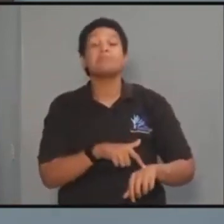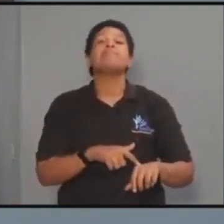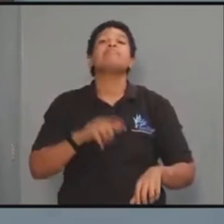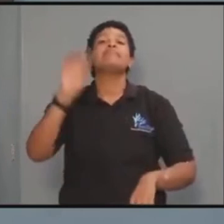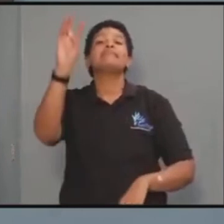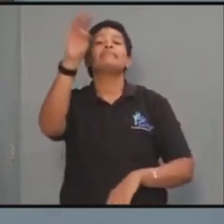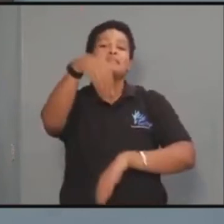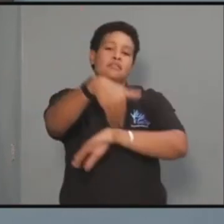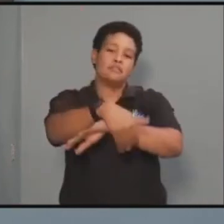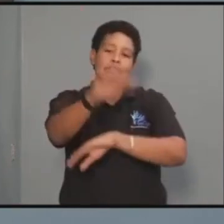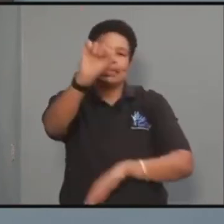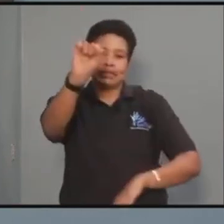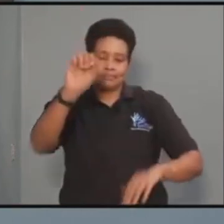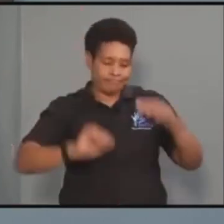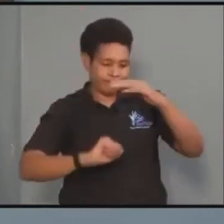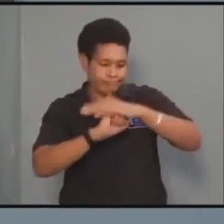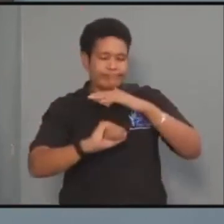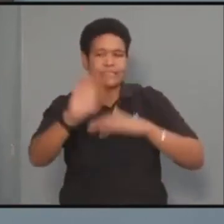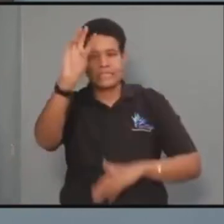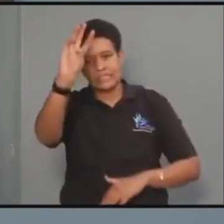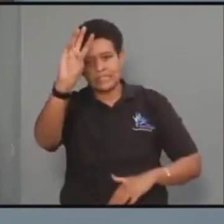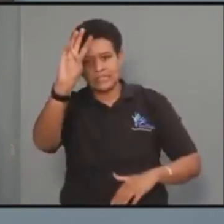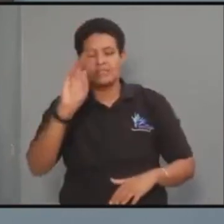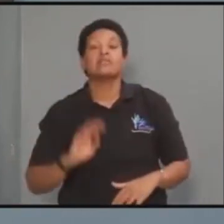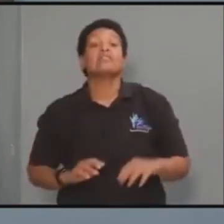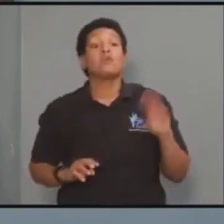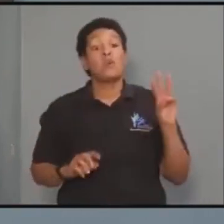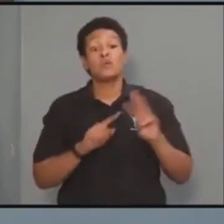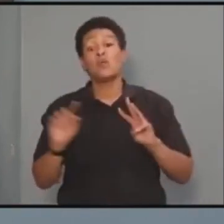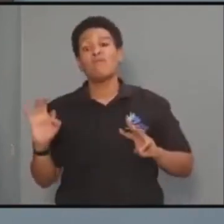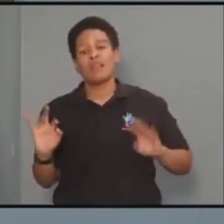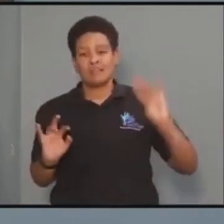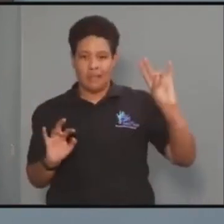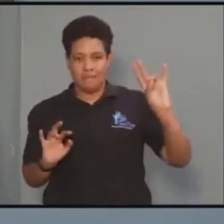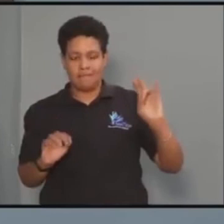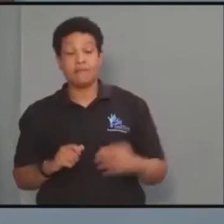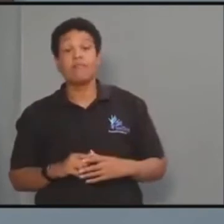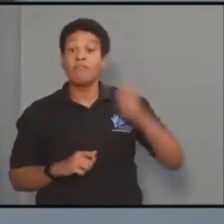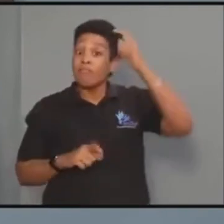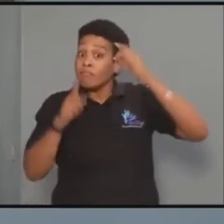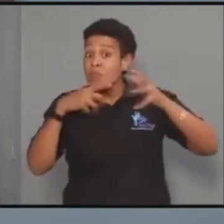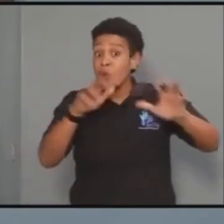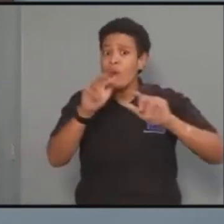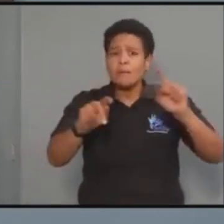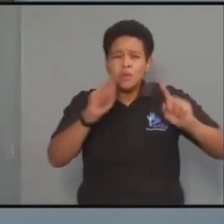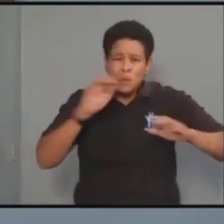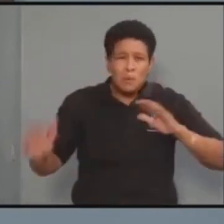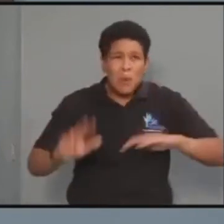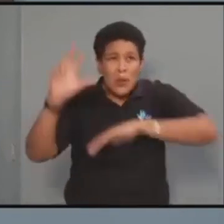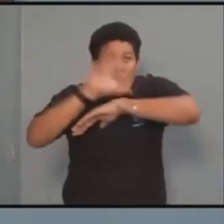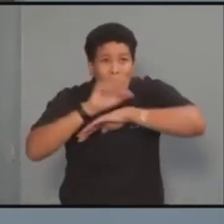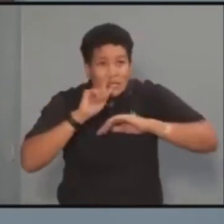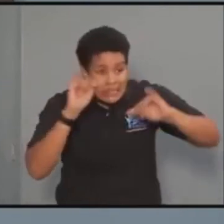6 p.m. on Saturdays. To allow persons to prepare for the three consecutive no-movement